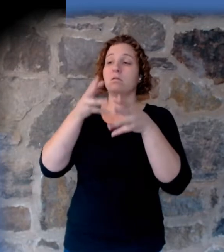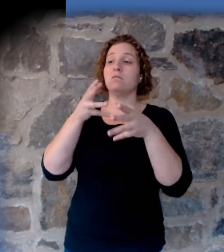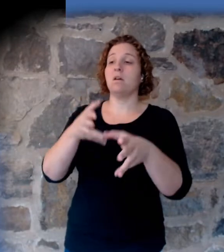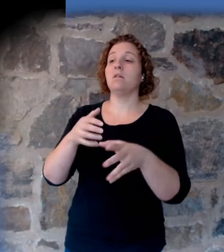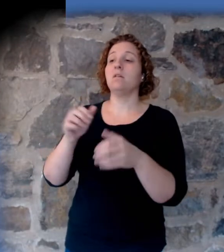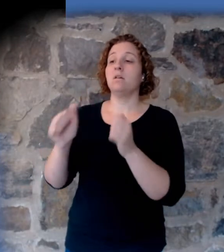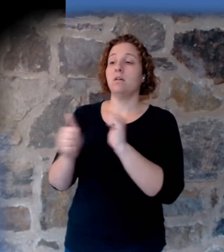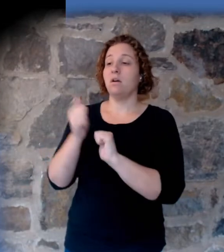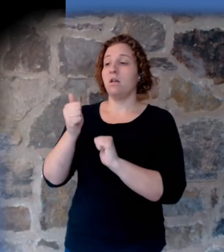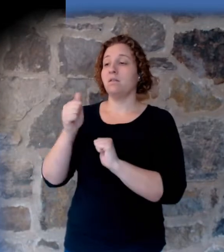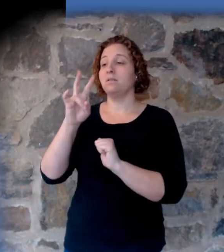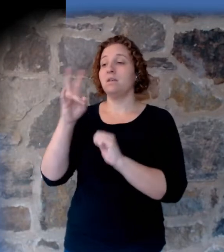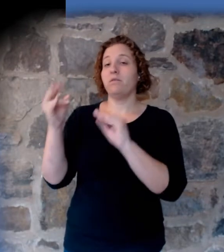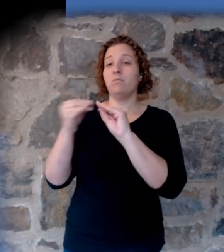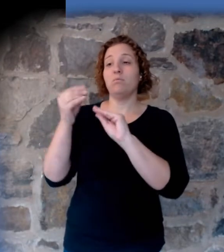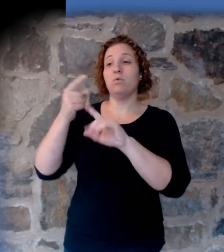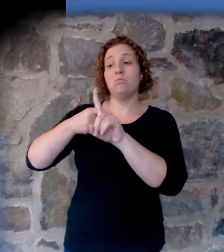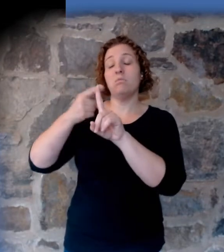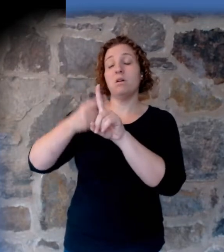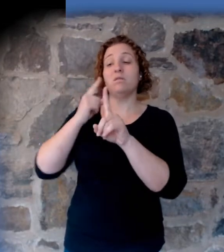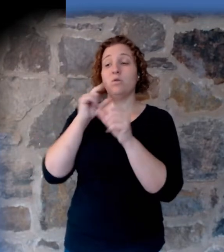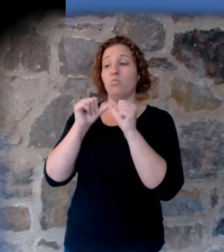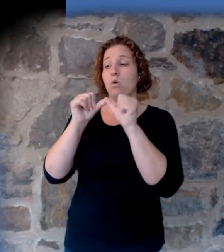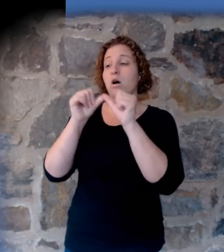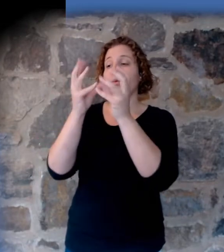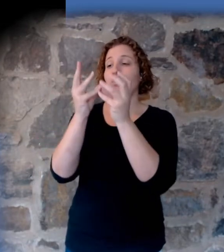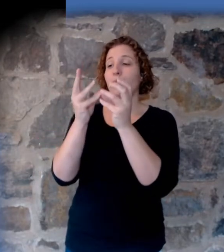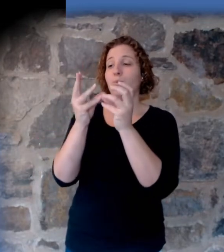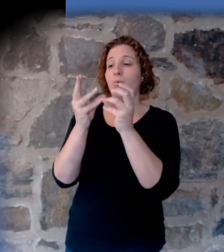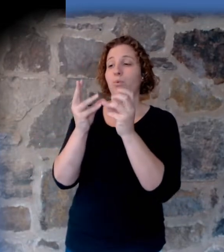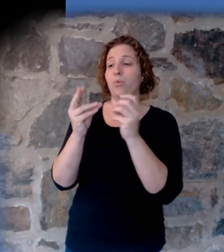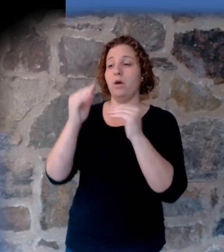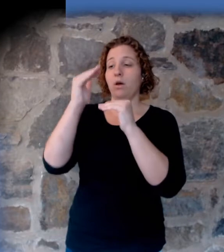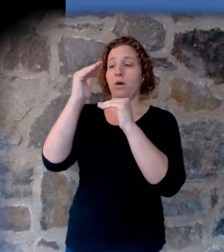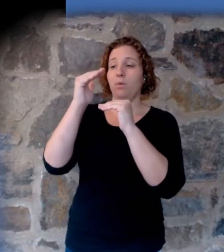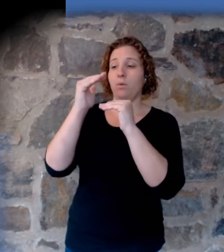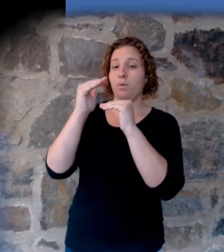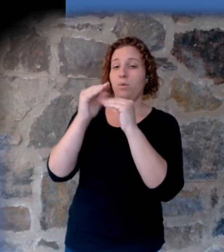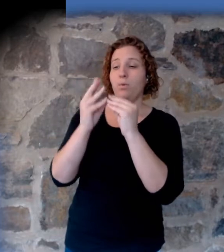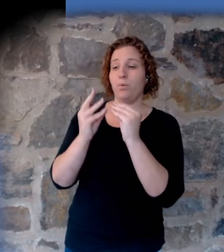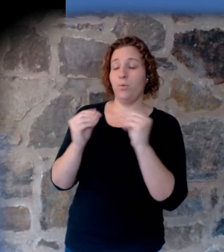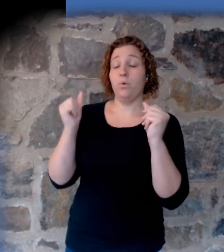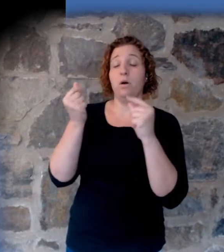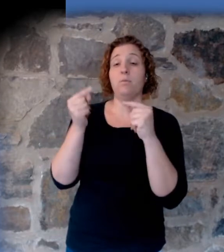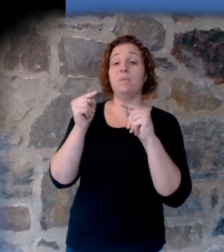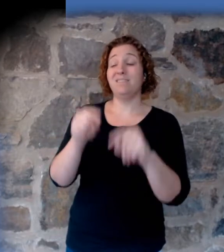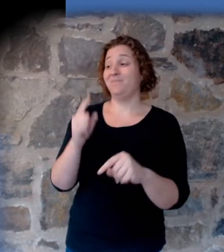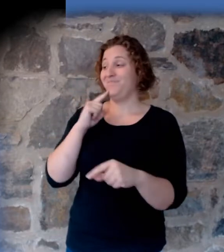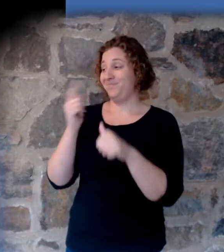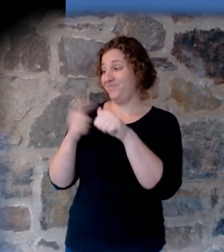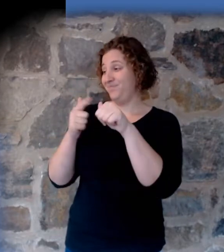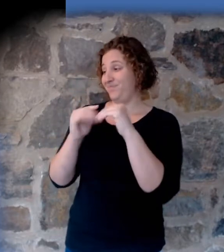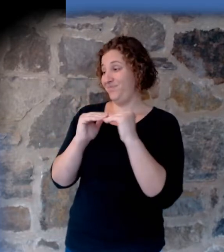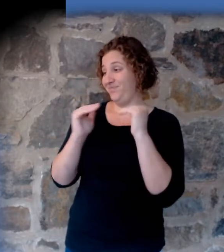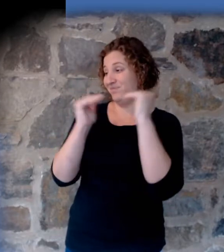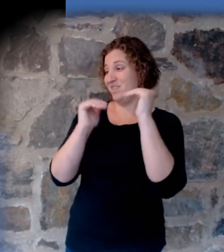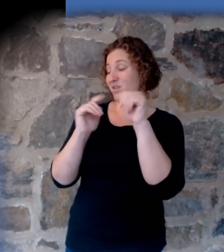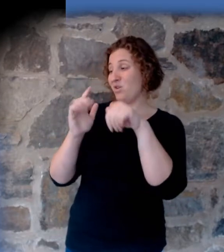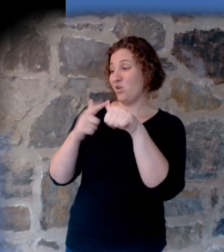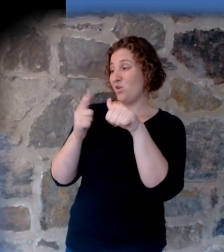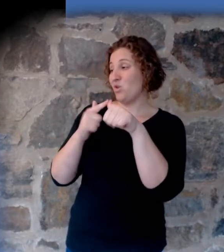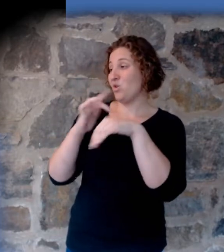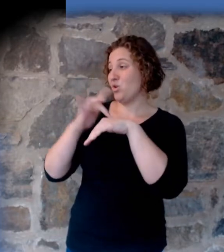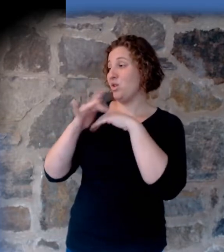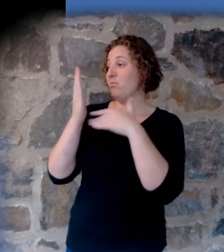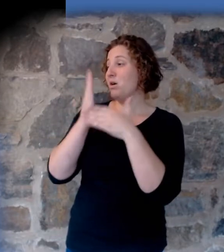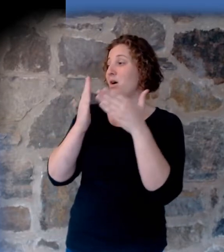the water to subside. The 4,000 feet of strata probably represents the early and middle part of the global flood right